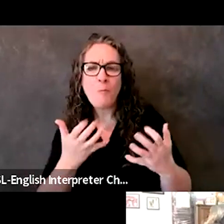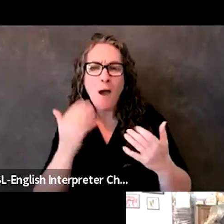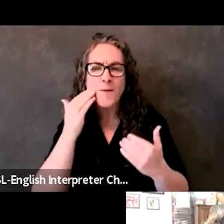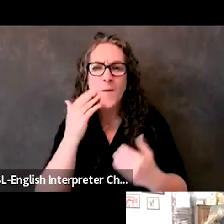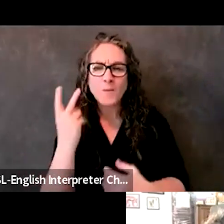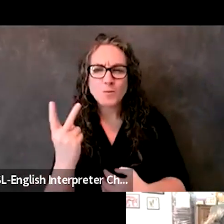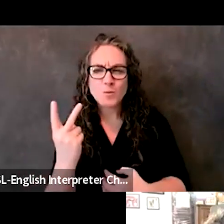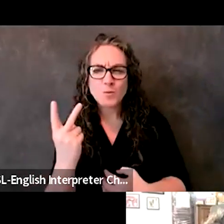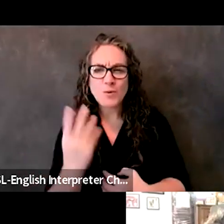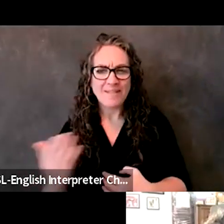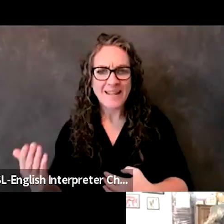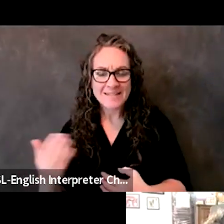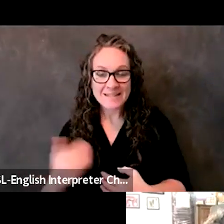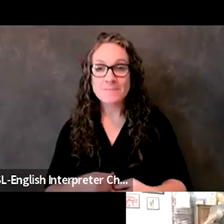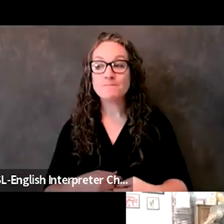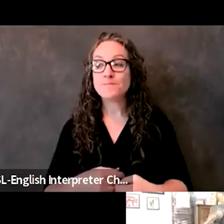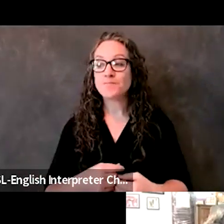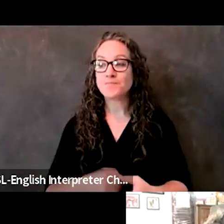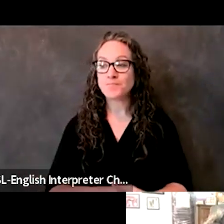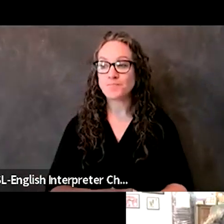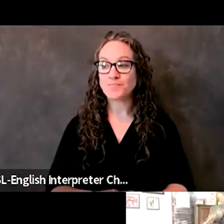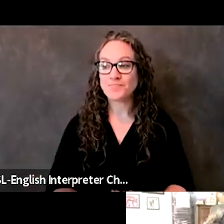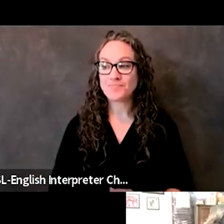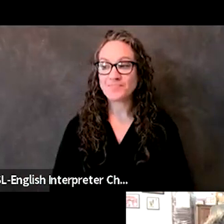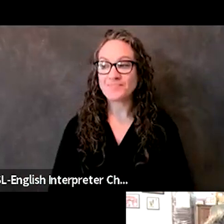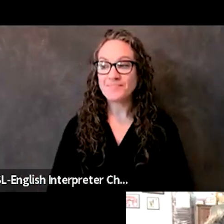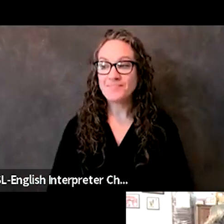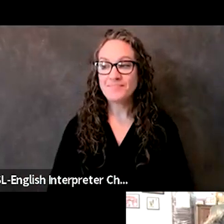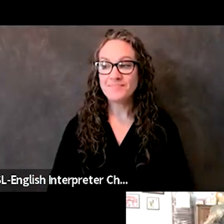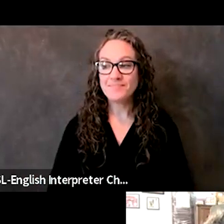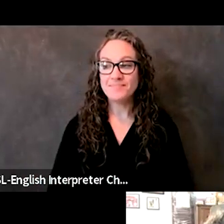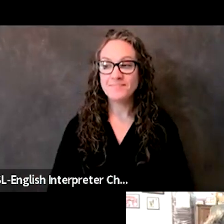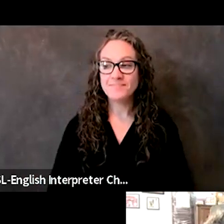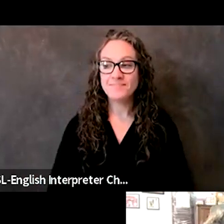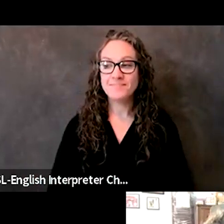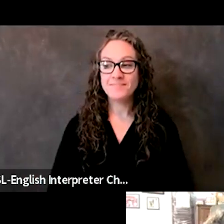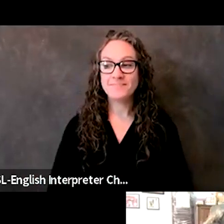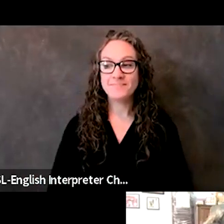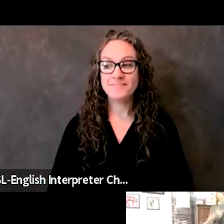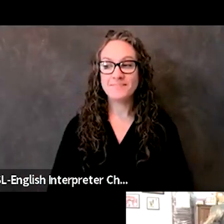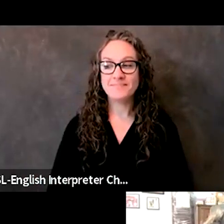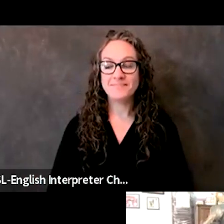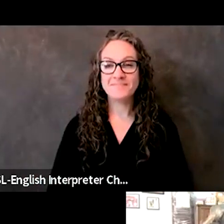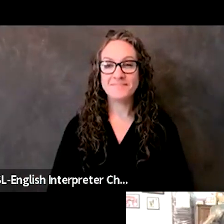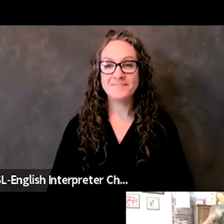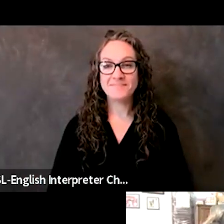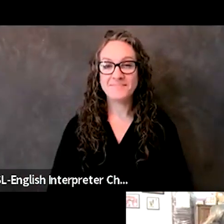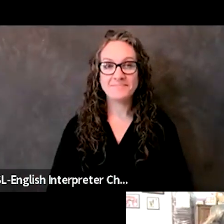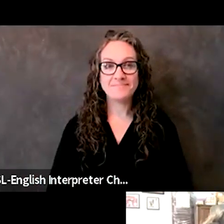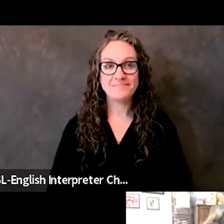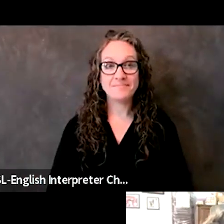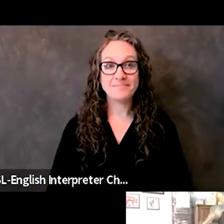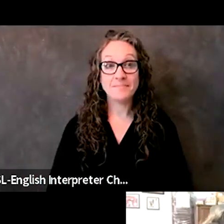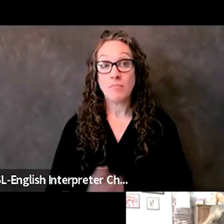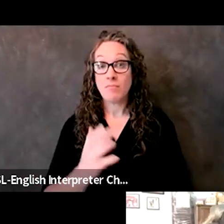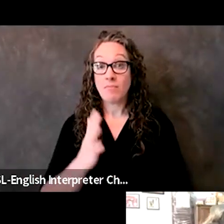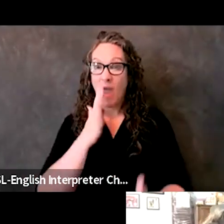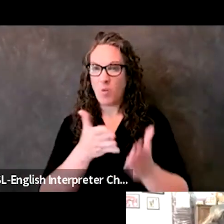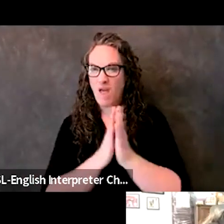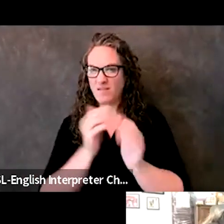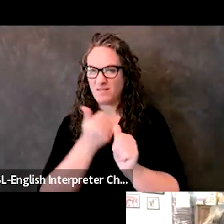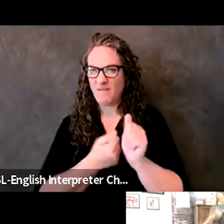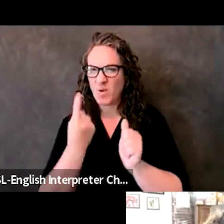then Heather, I'm going to come to you on this and then I'm going to ask everybody, um, a separate question. So,